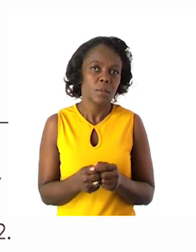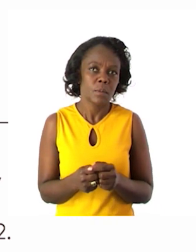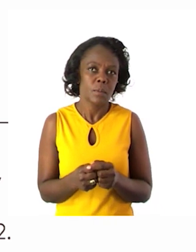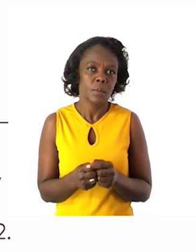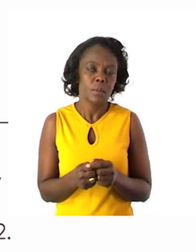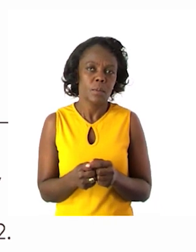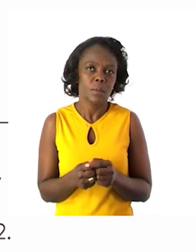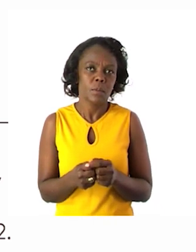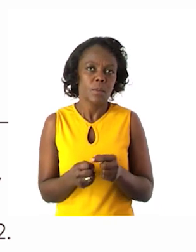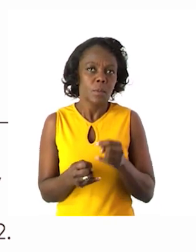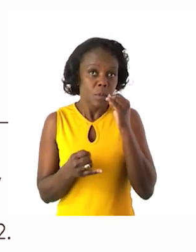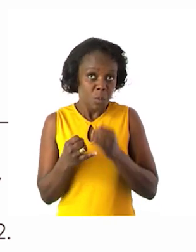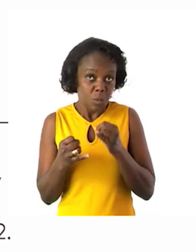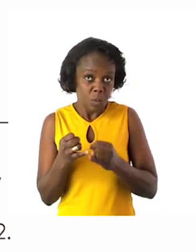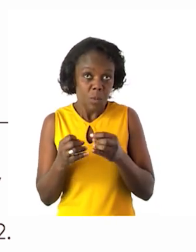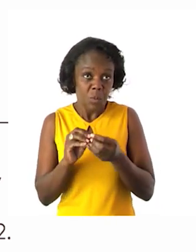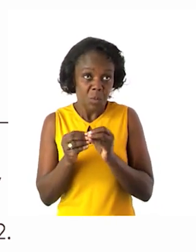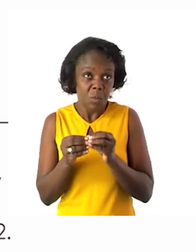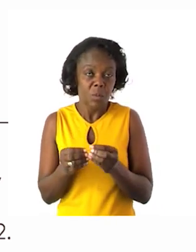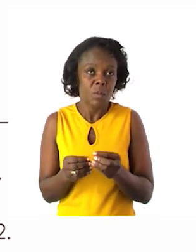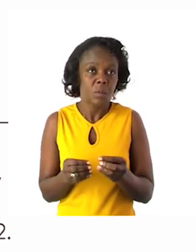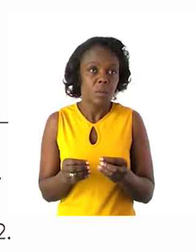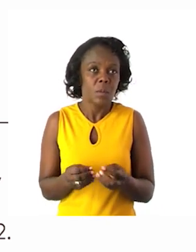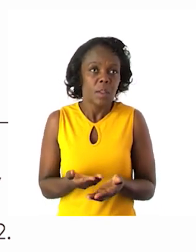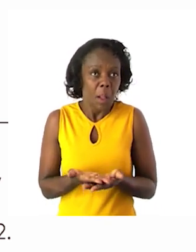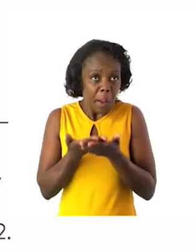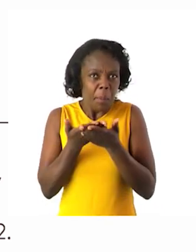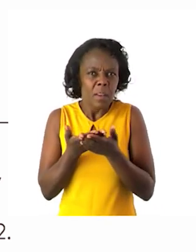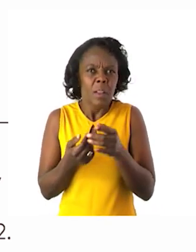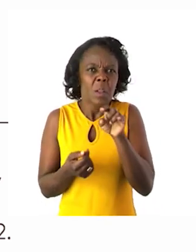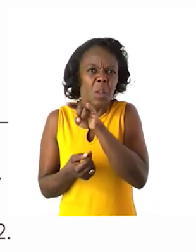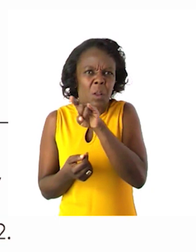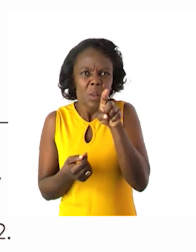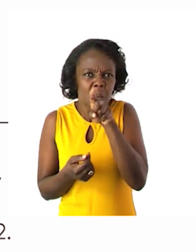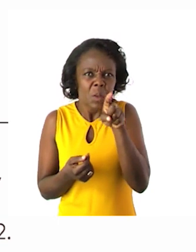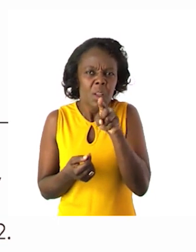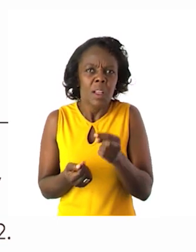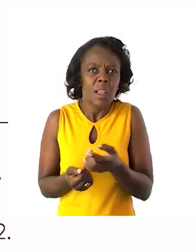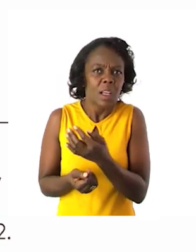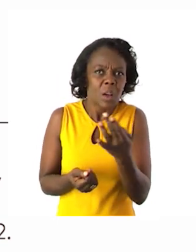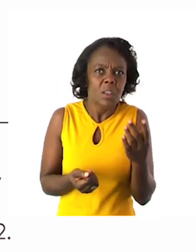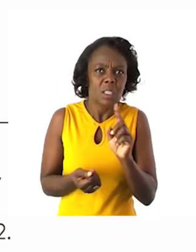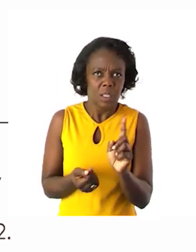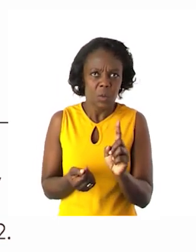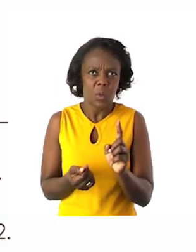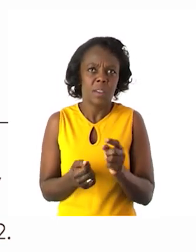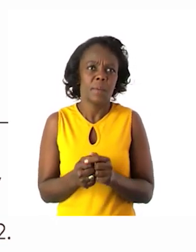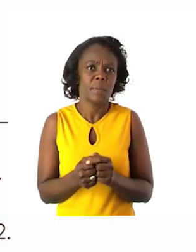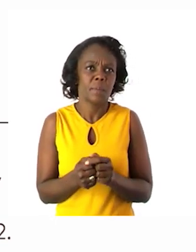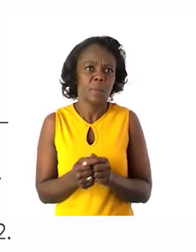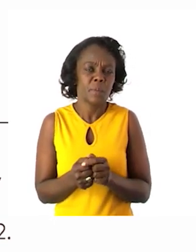a clue in which sequence are they counting in. So check the last number 192 and then